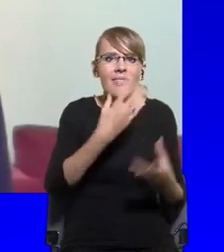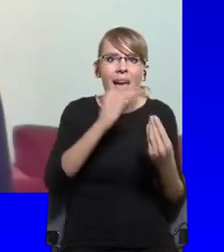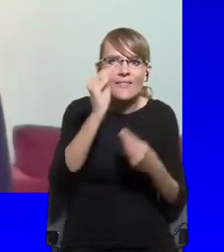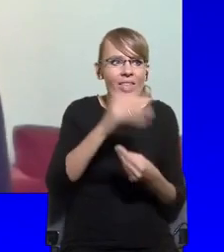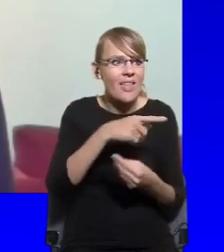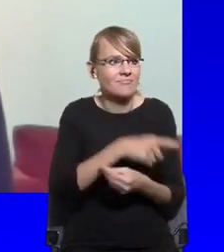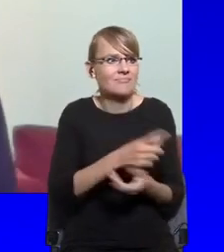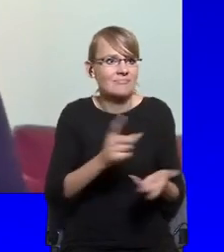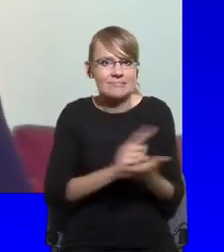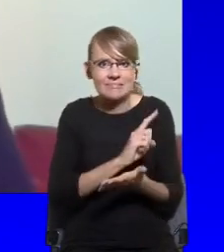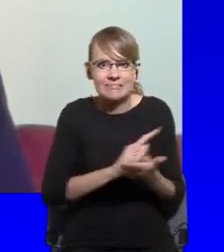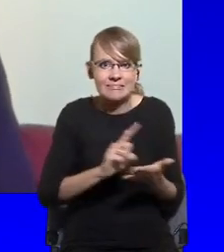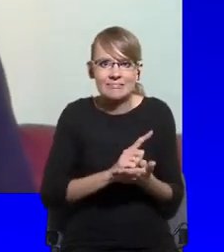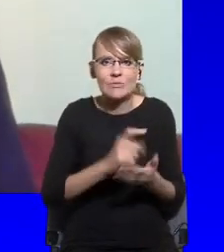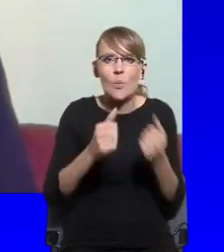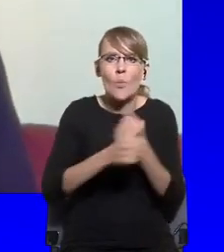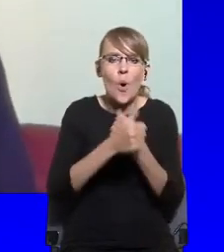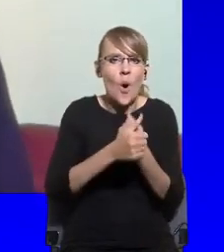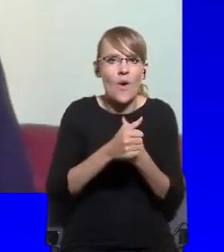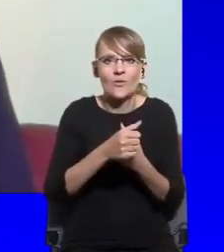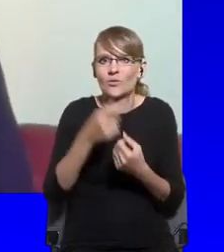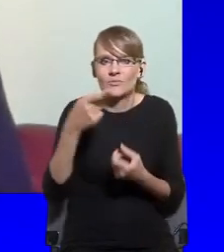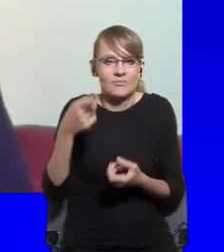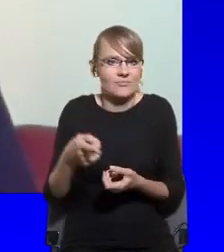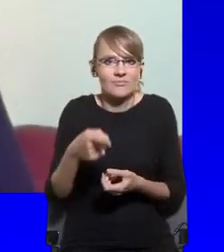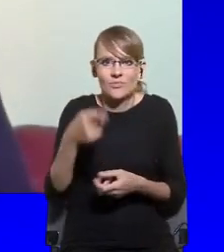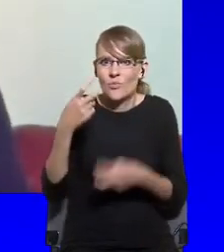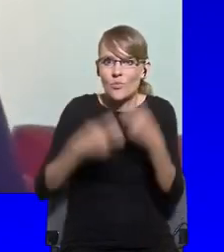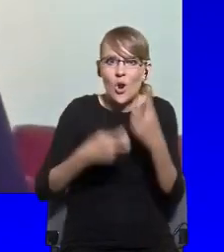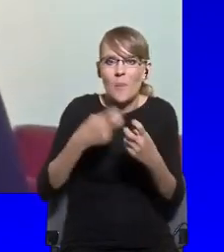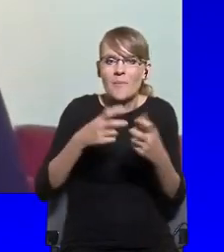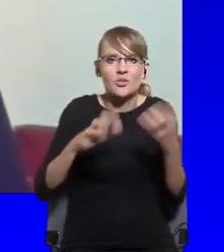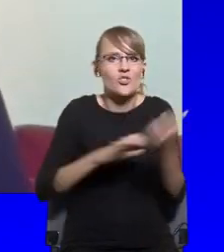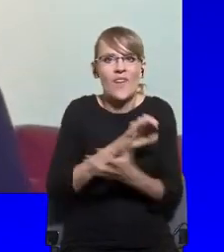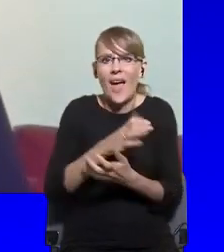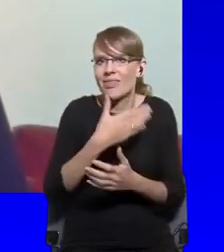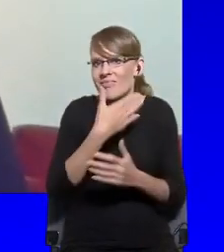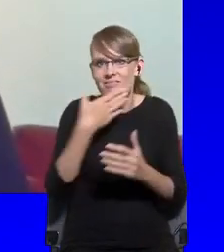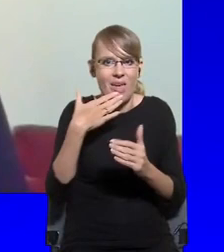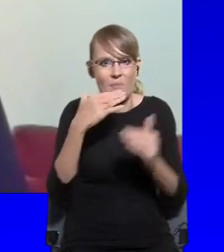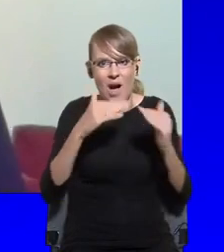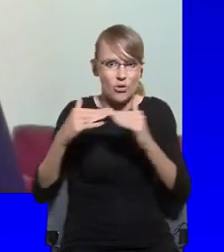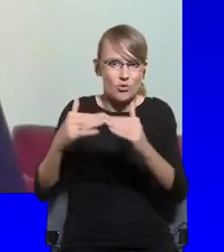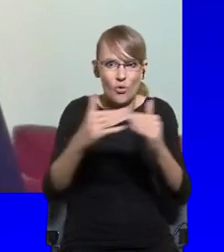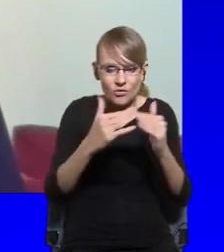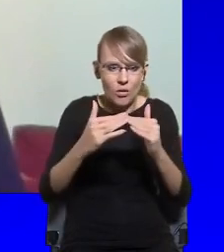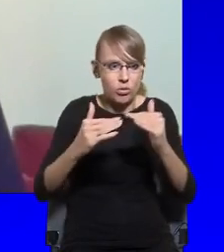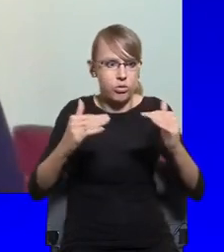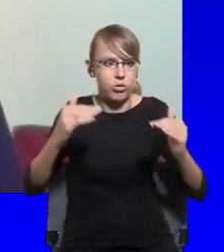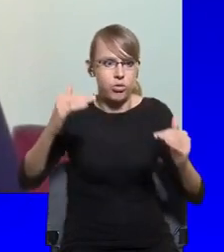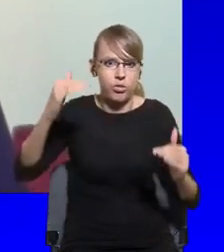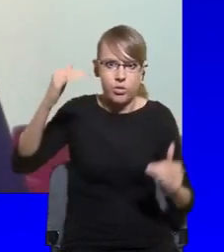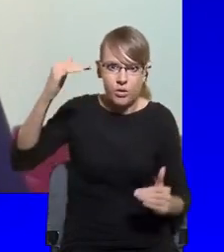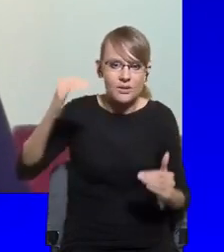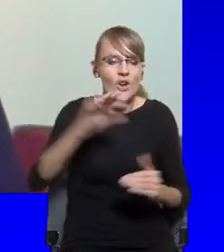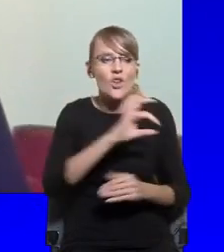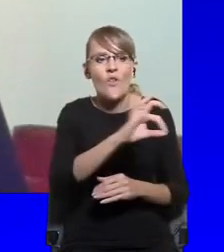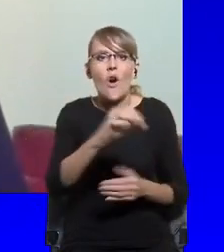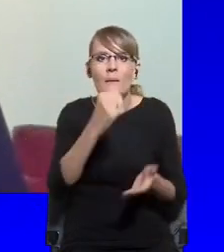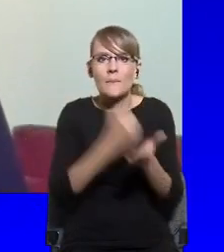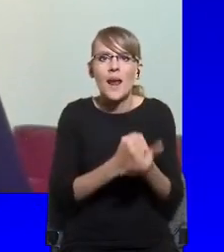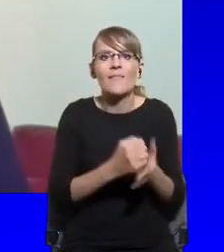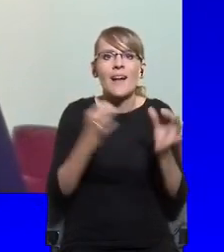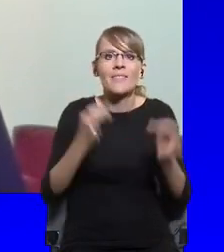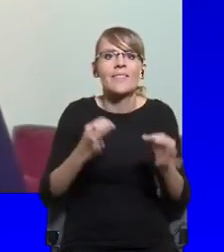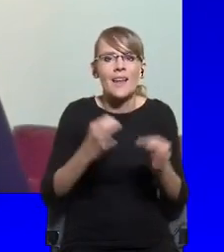the pathologies of our increasingly unequal societies, they now have their rights even more at risk.